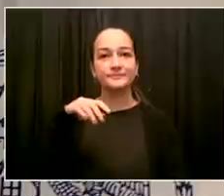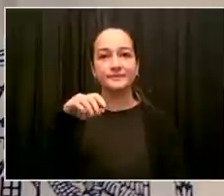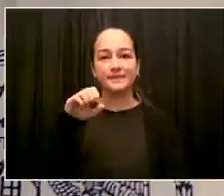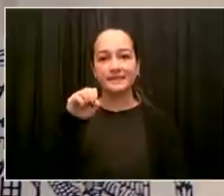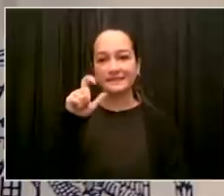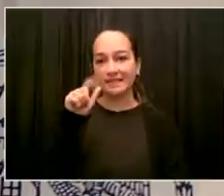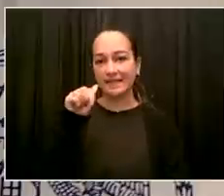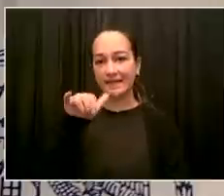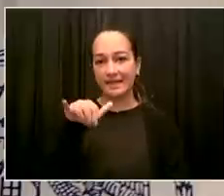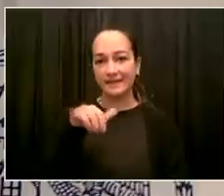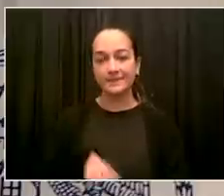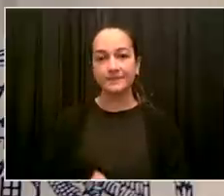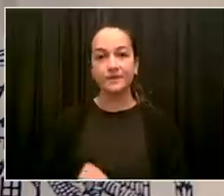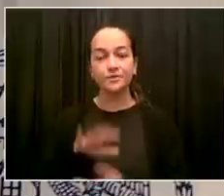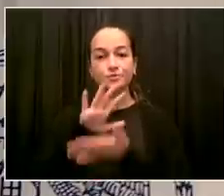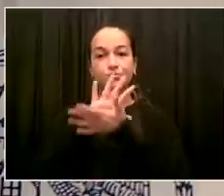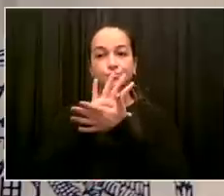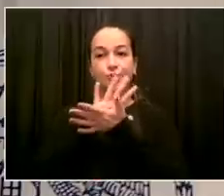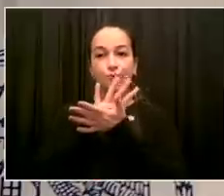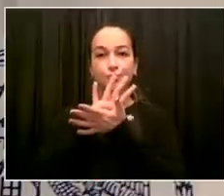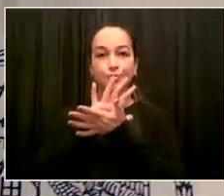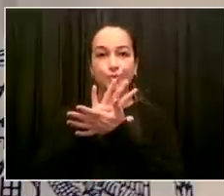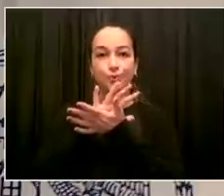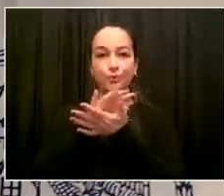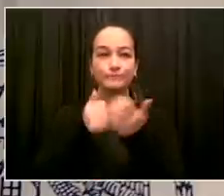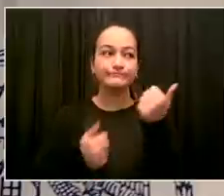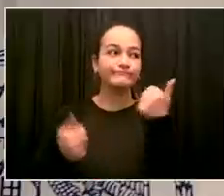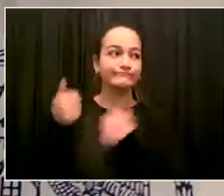today goes to Juliette from 1010 Wins.